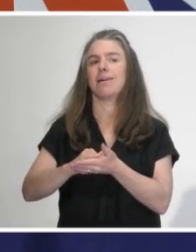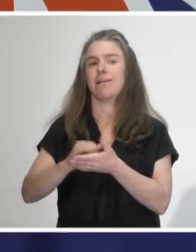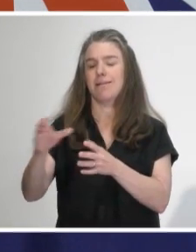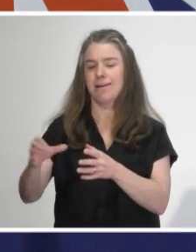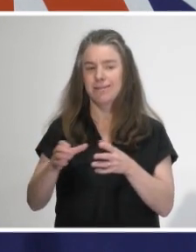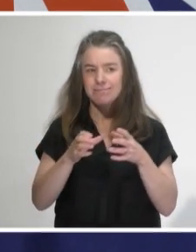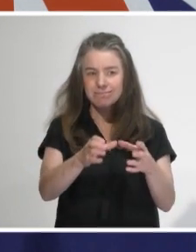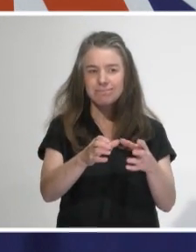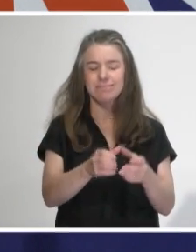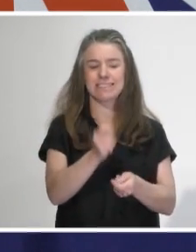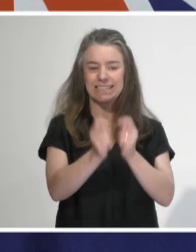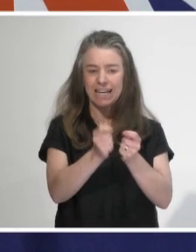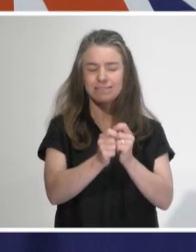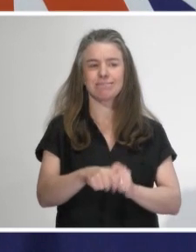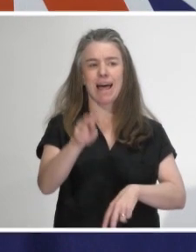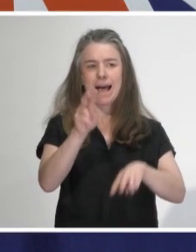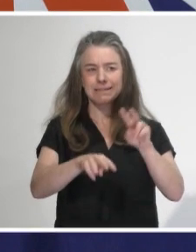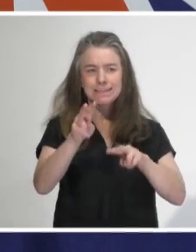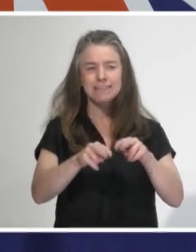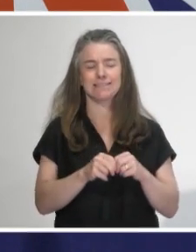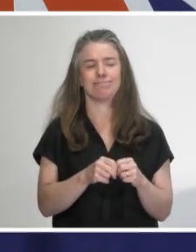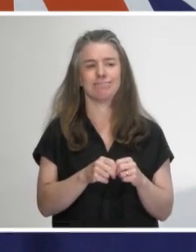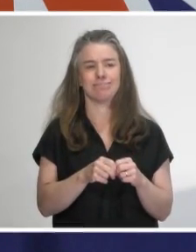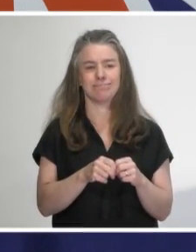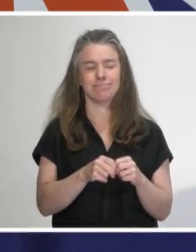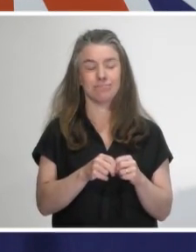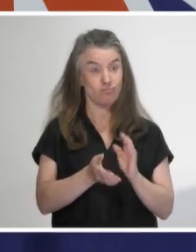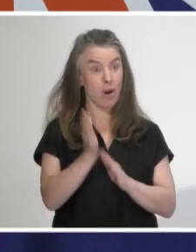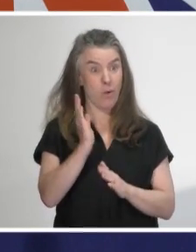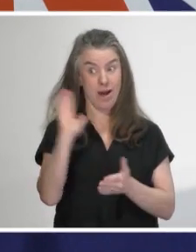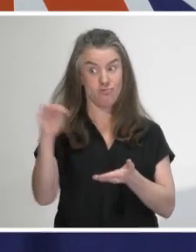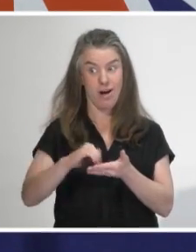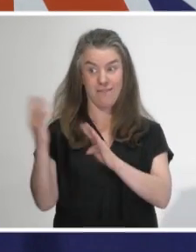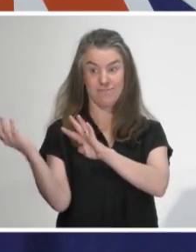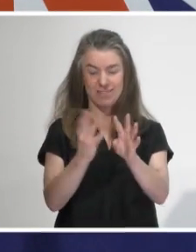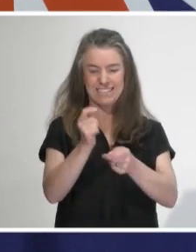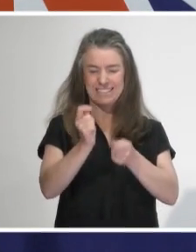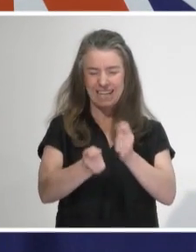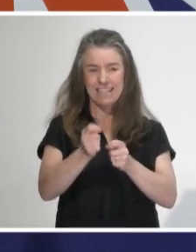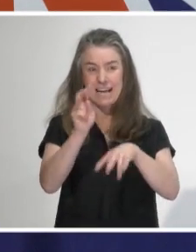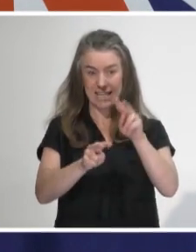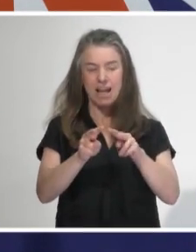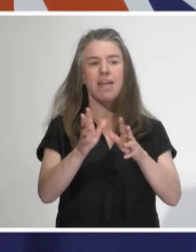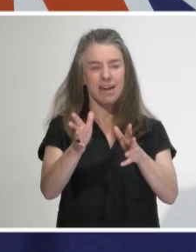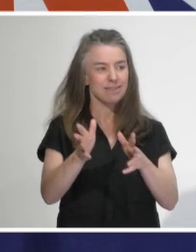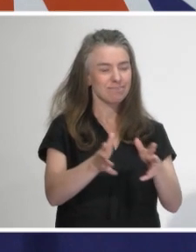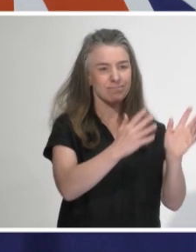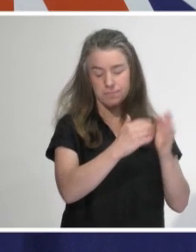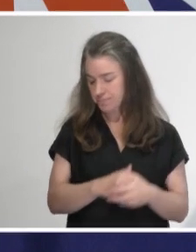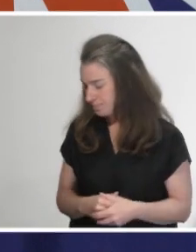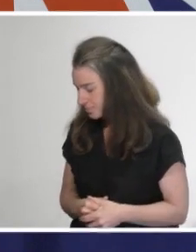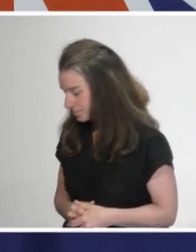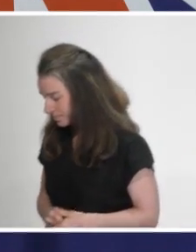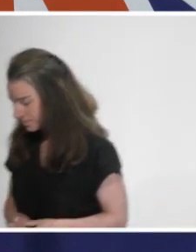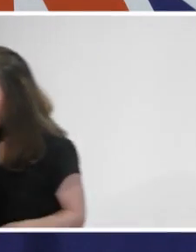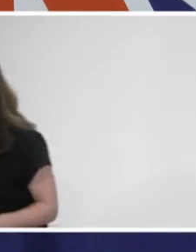testing and assessment is done when they arrive and then of course they're looked after very well once they're there. Can you give